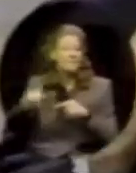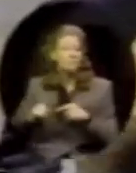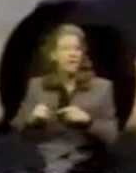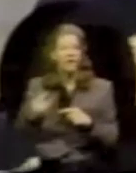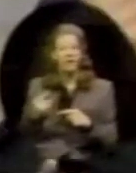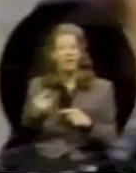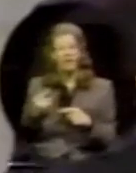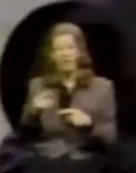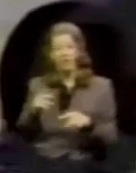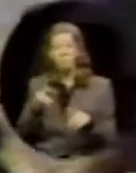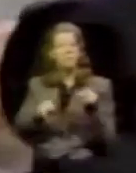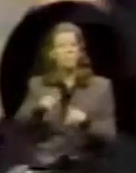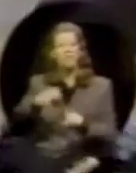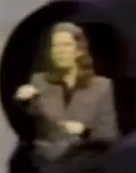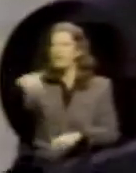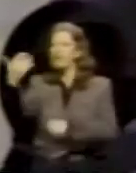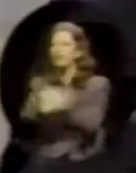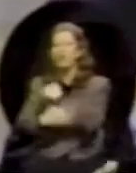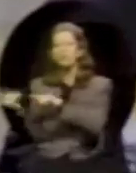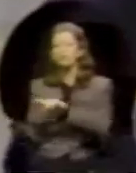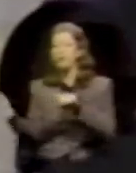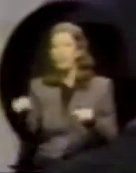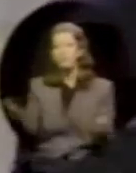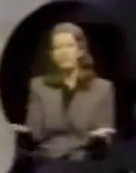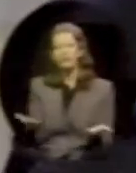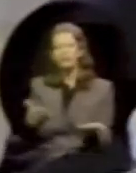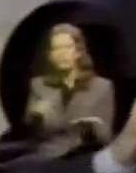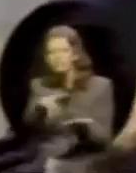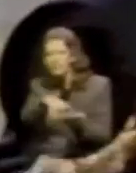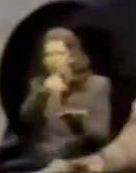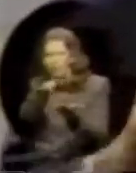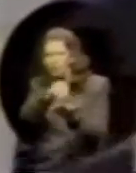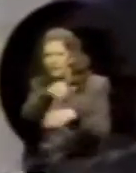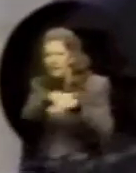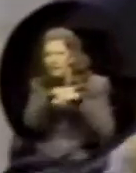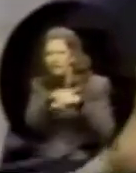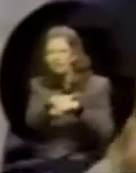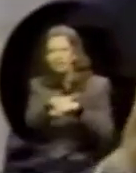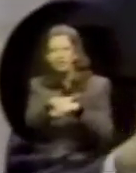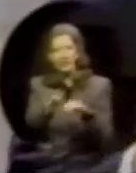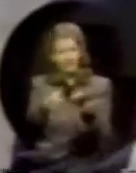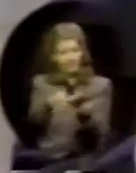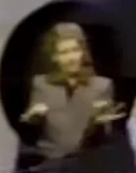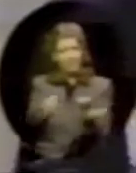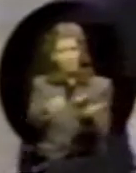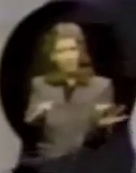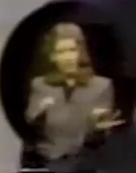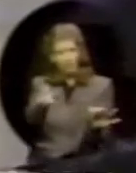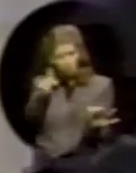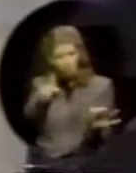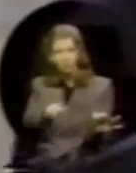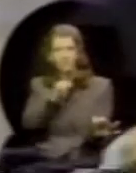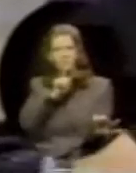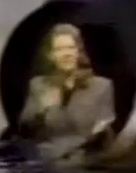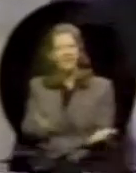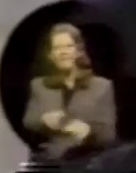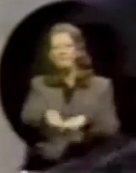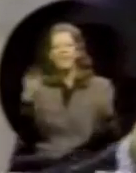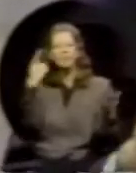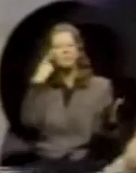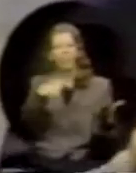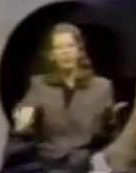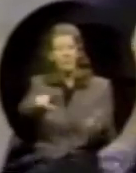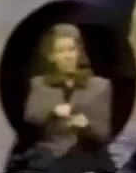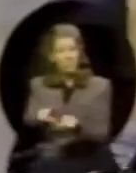people from other countries who come here to learn the English language. Captioning should be available to them